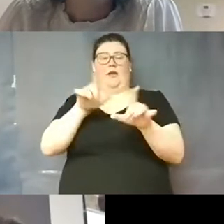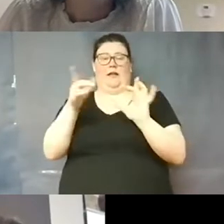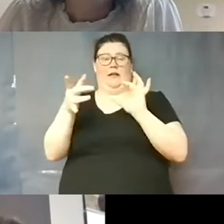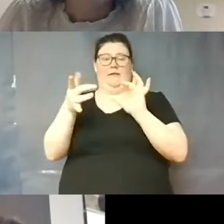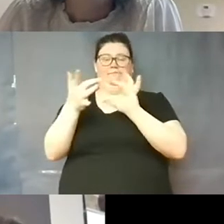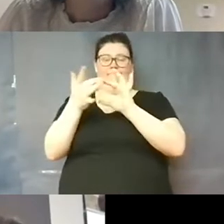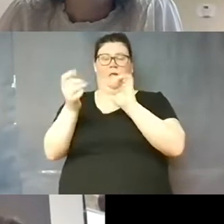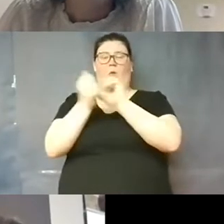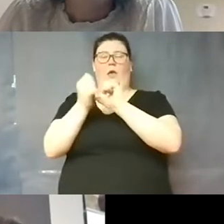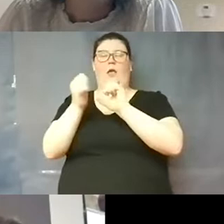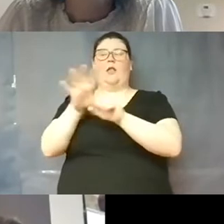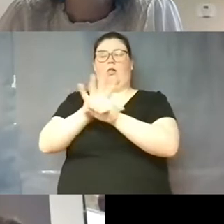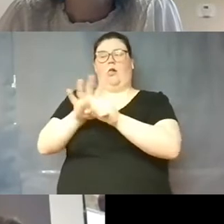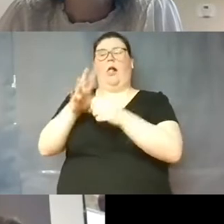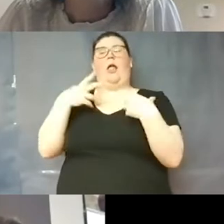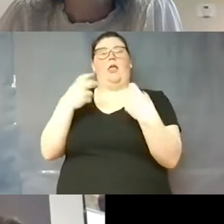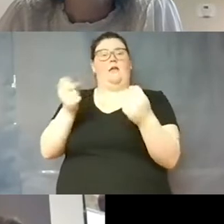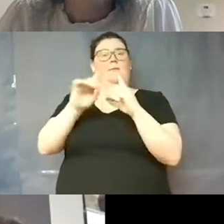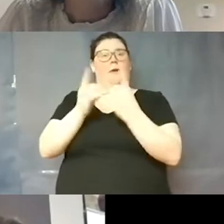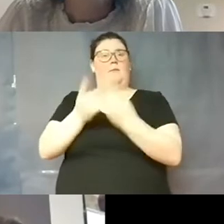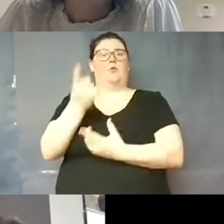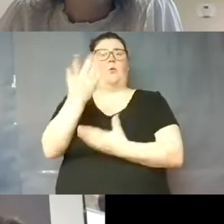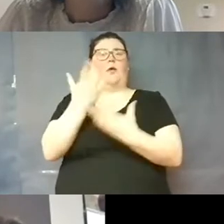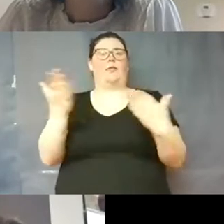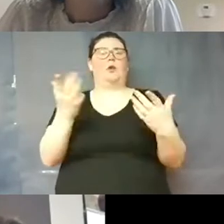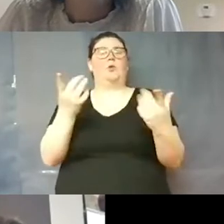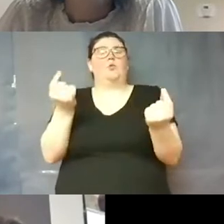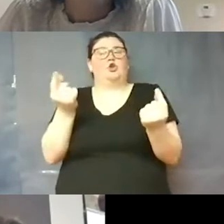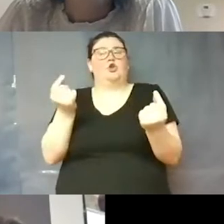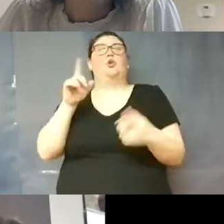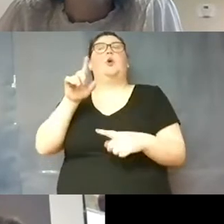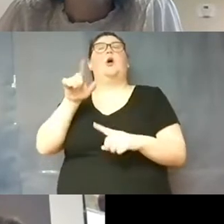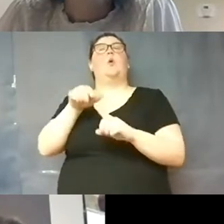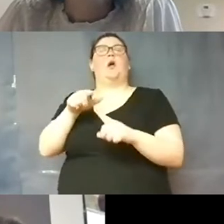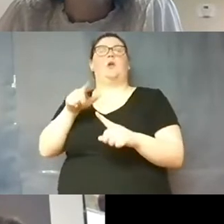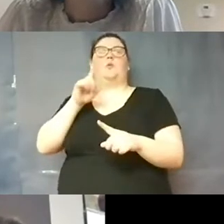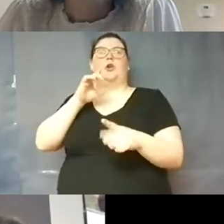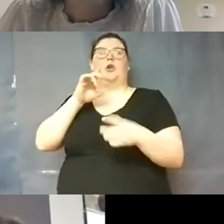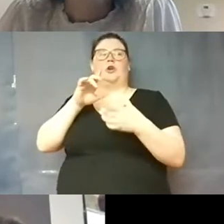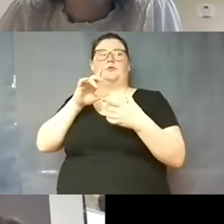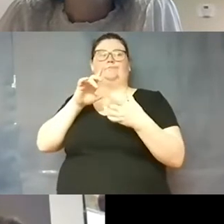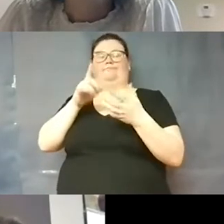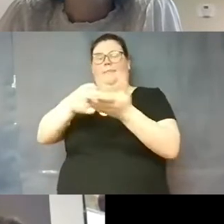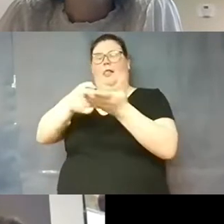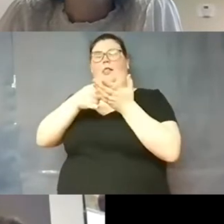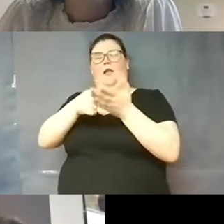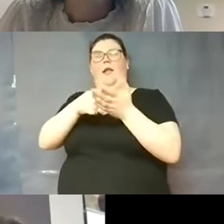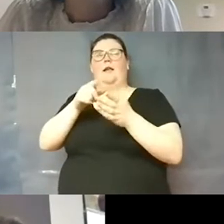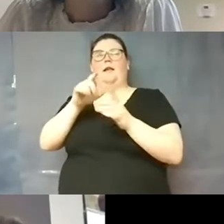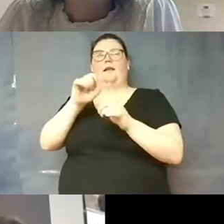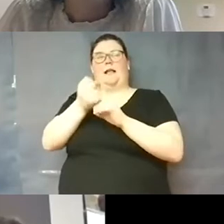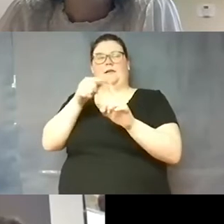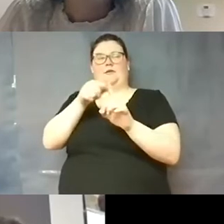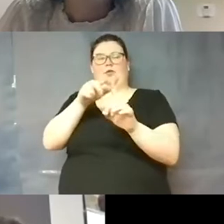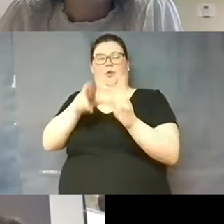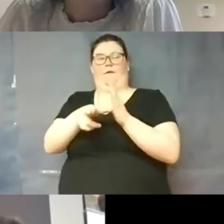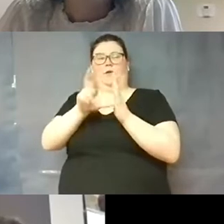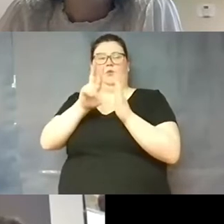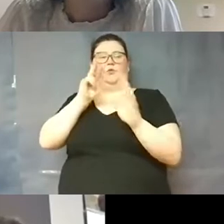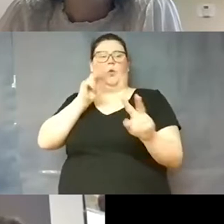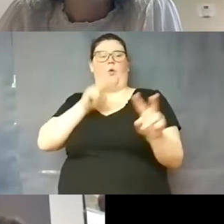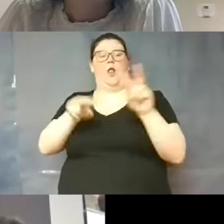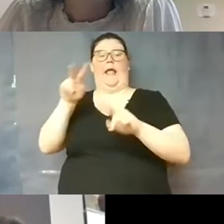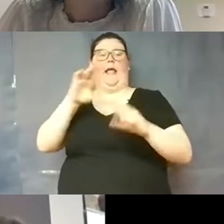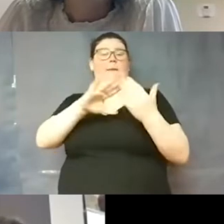and one of the things that we do when we're talking about case reviews with them is we look at communities and we look at